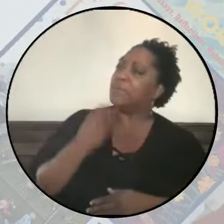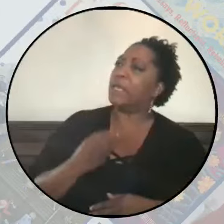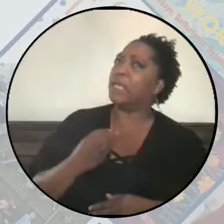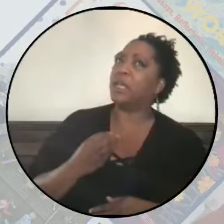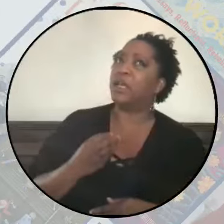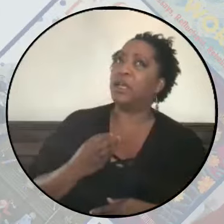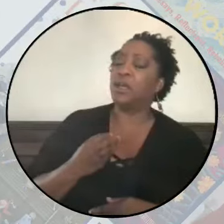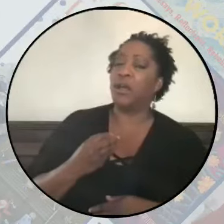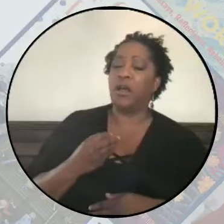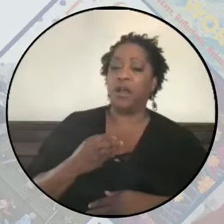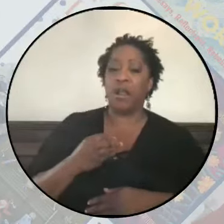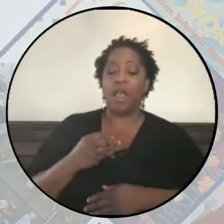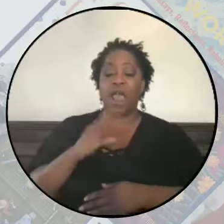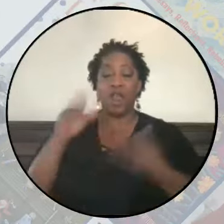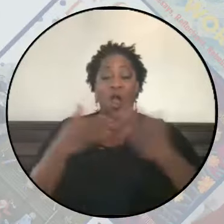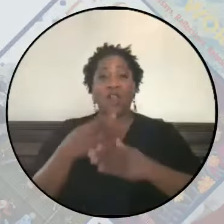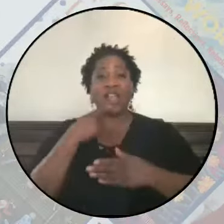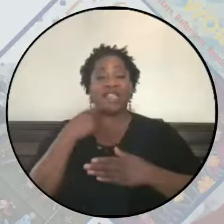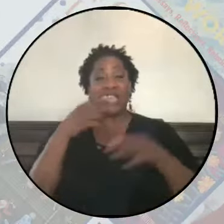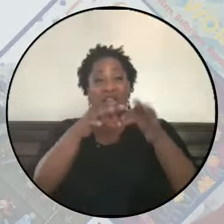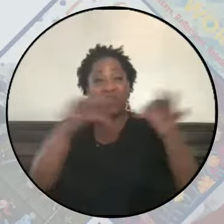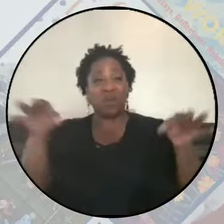And that is literally all I said.